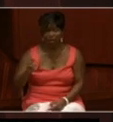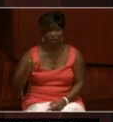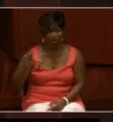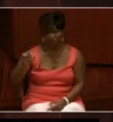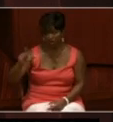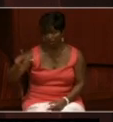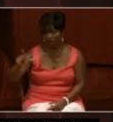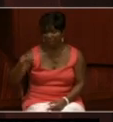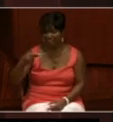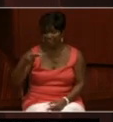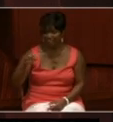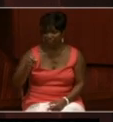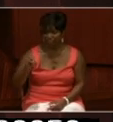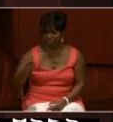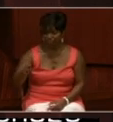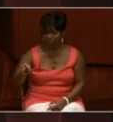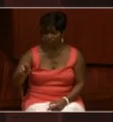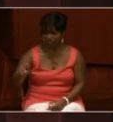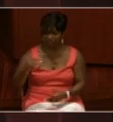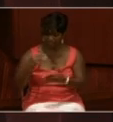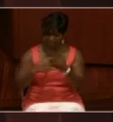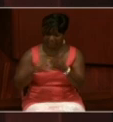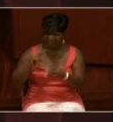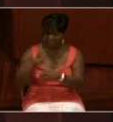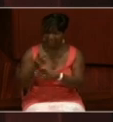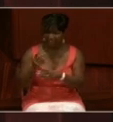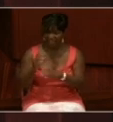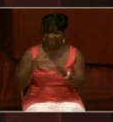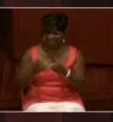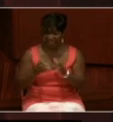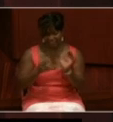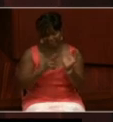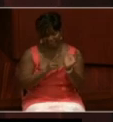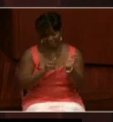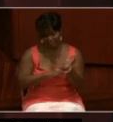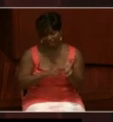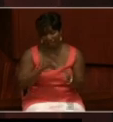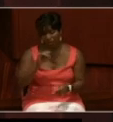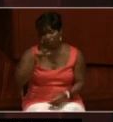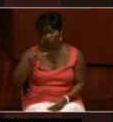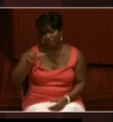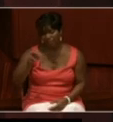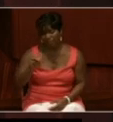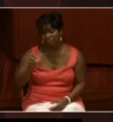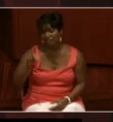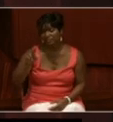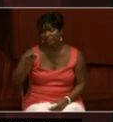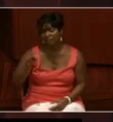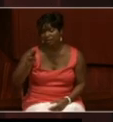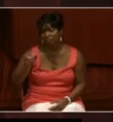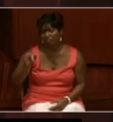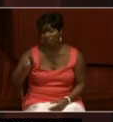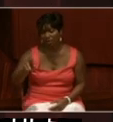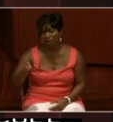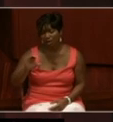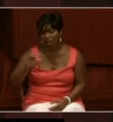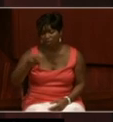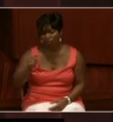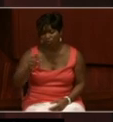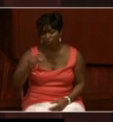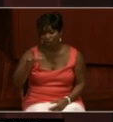was this day rated second class fireman. Signed, William Dunbar. Charles Tong Sing,